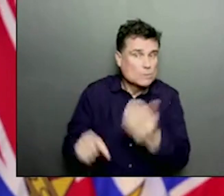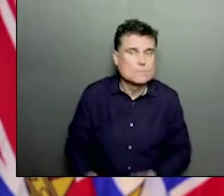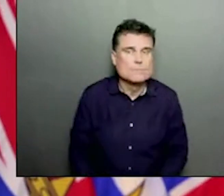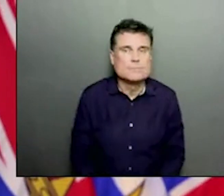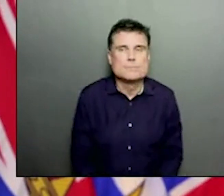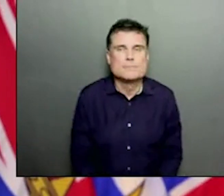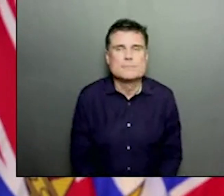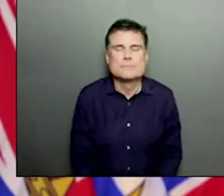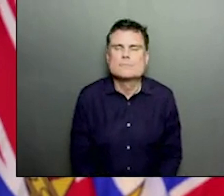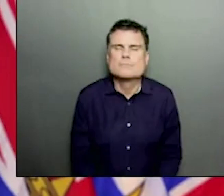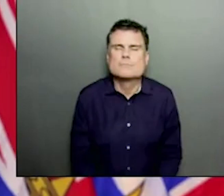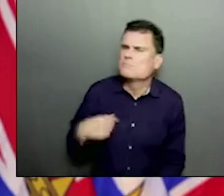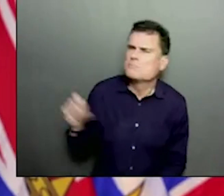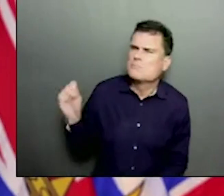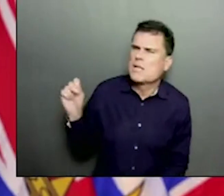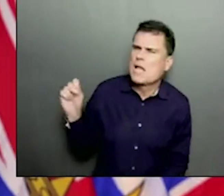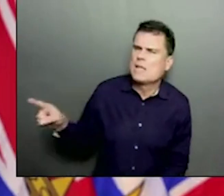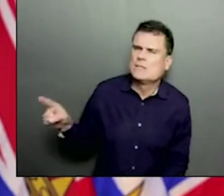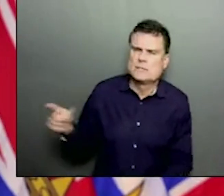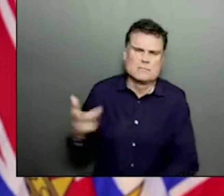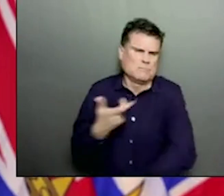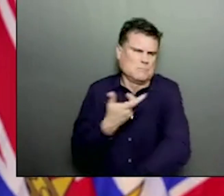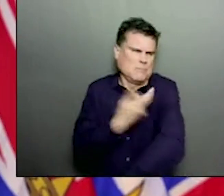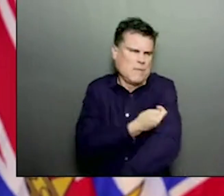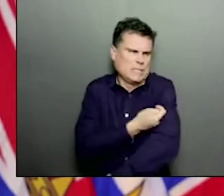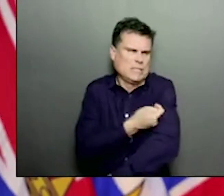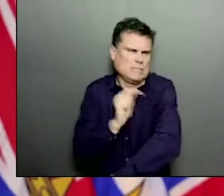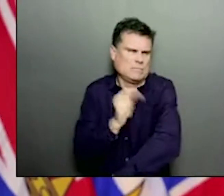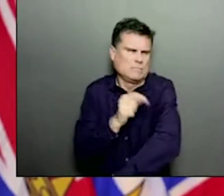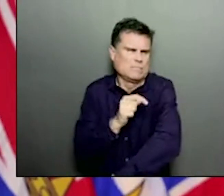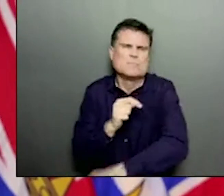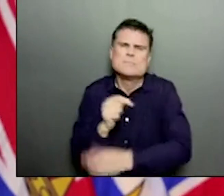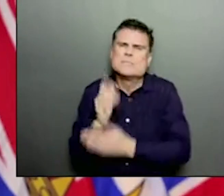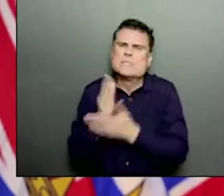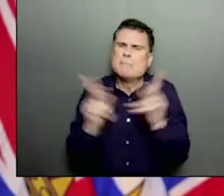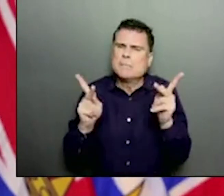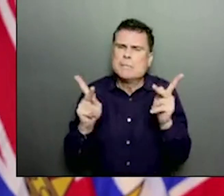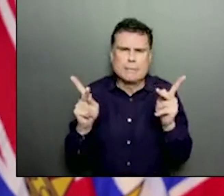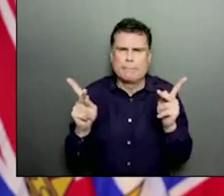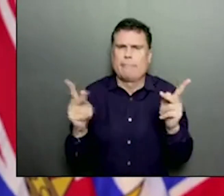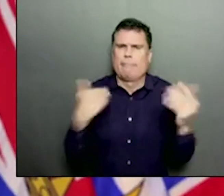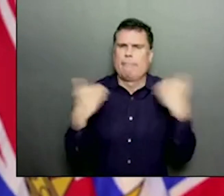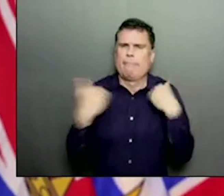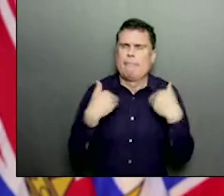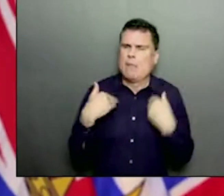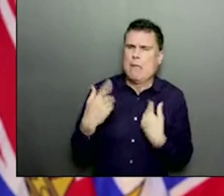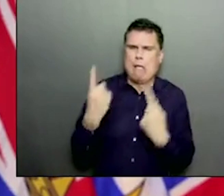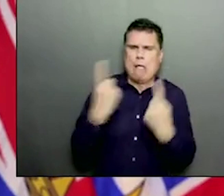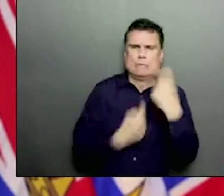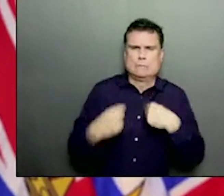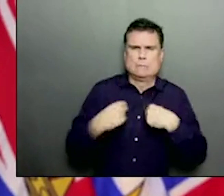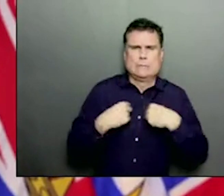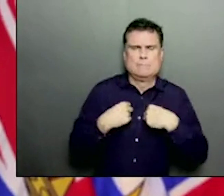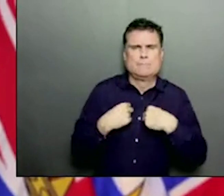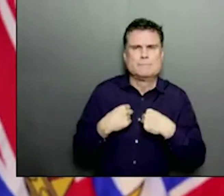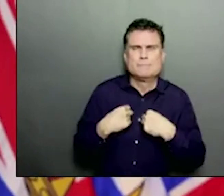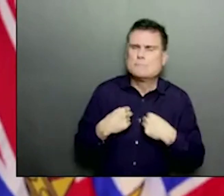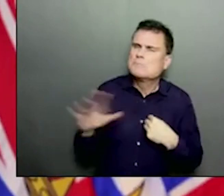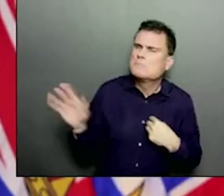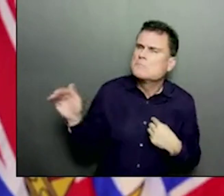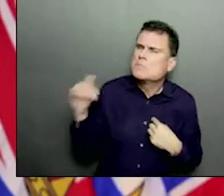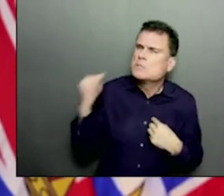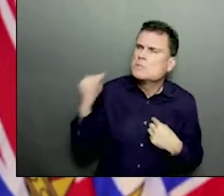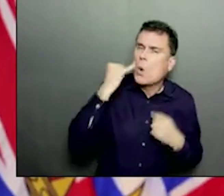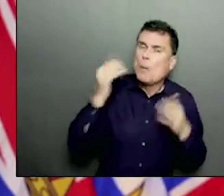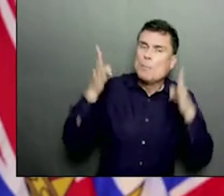had some people ask, what about the long-term care residents who have already had COVID, either in